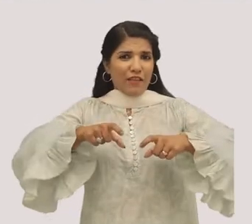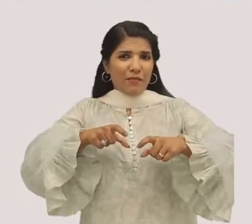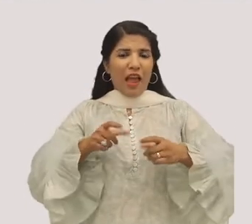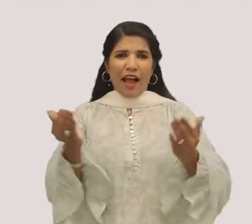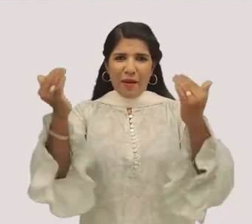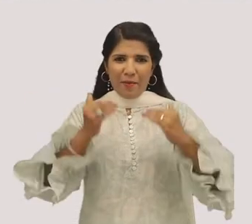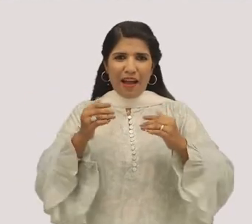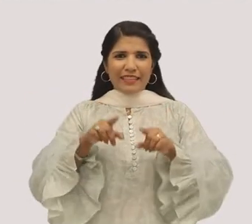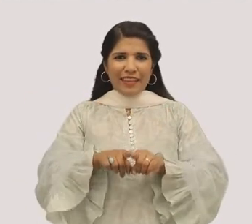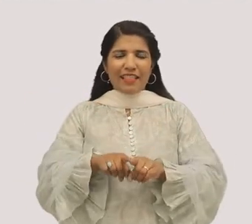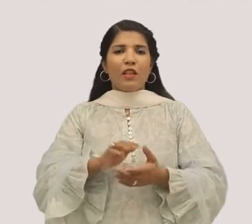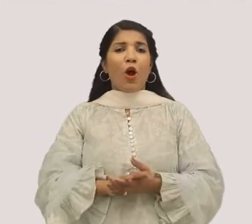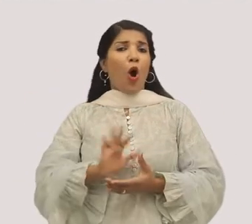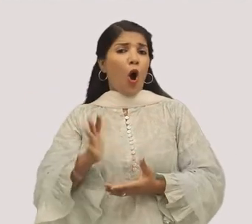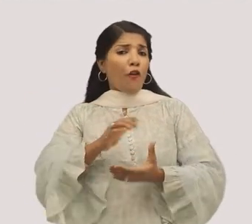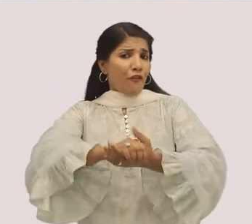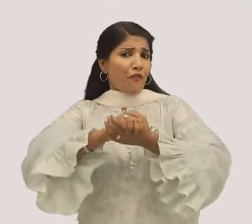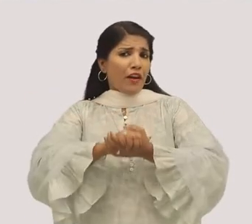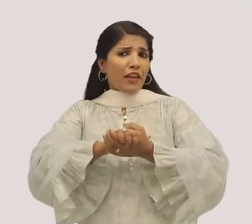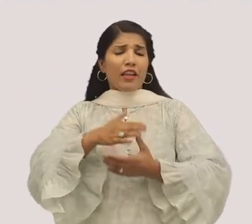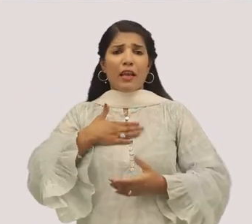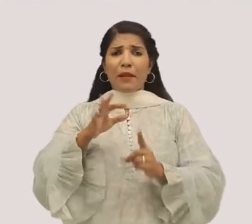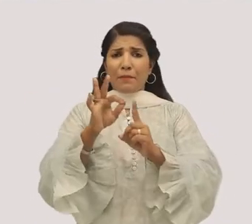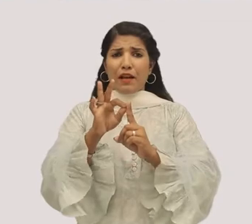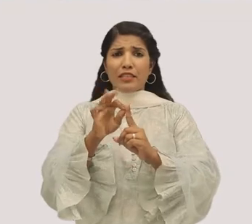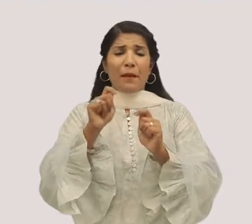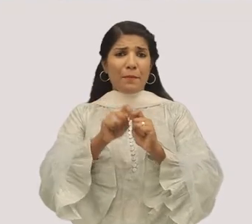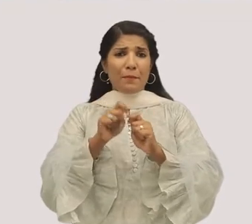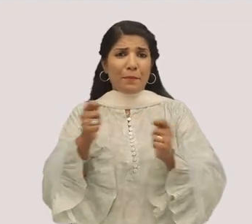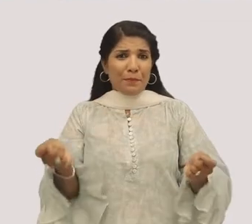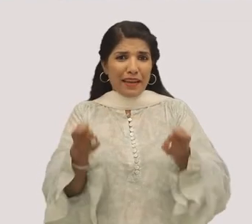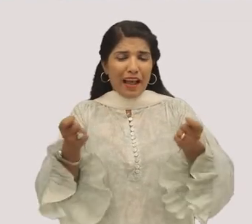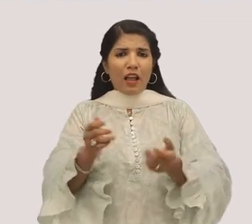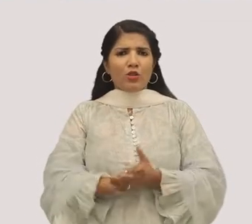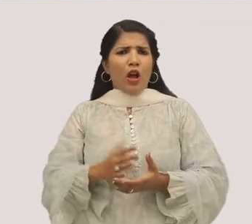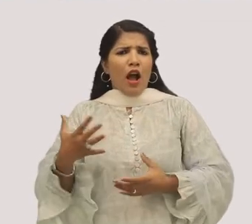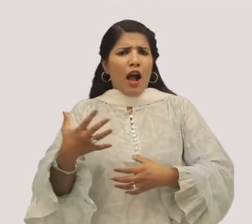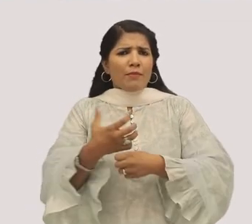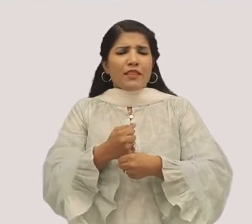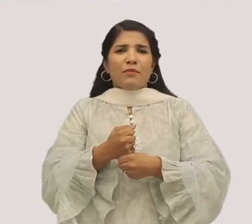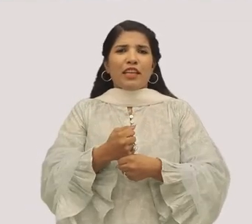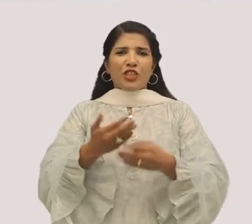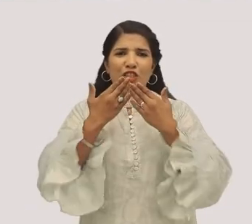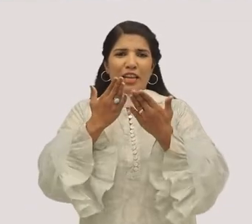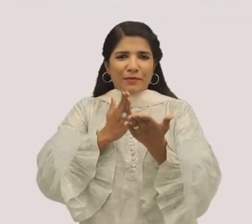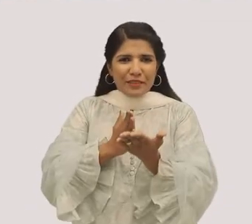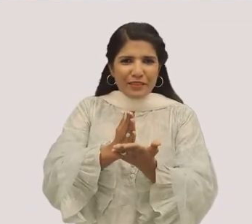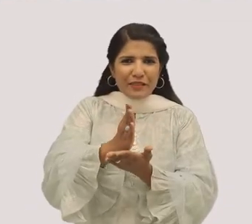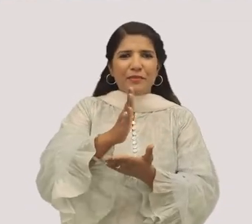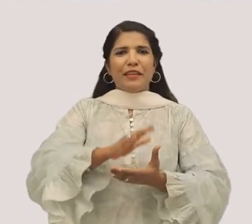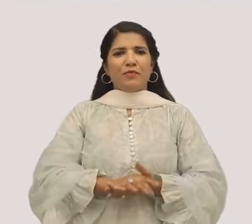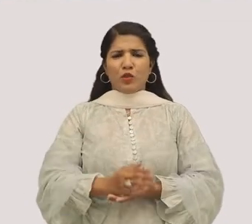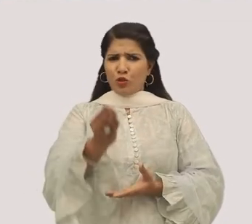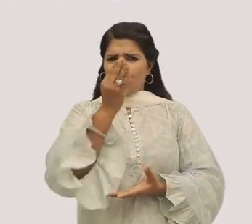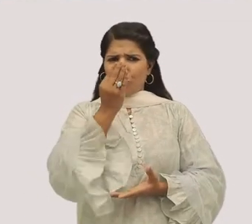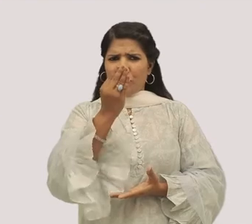festivities, join us in committing to build a Pakistan that is more accessible and inclusive for